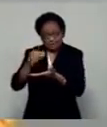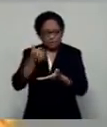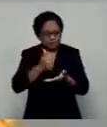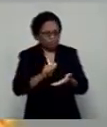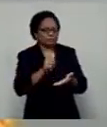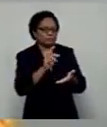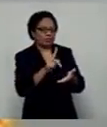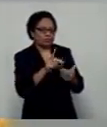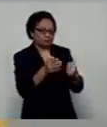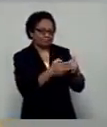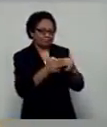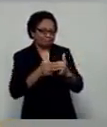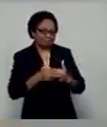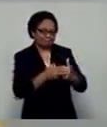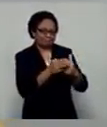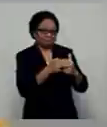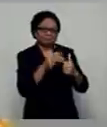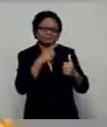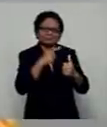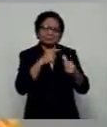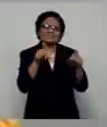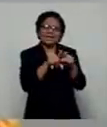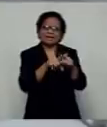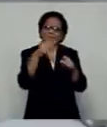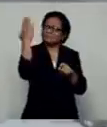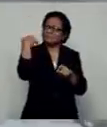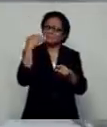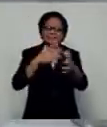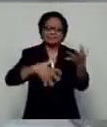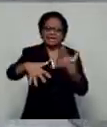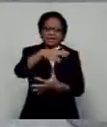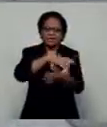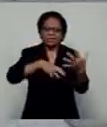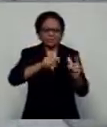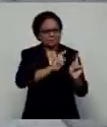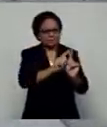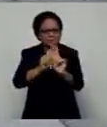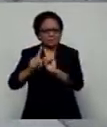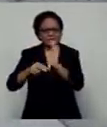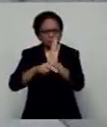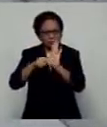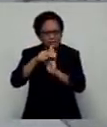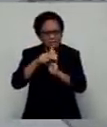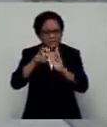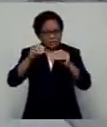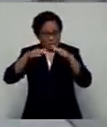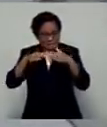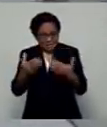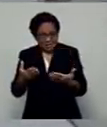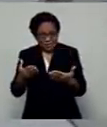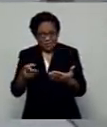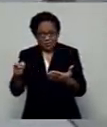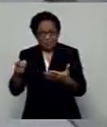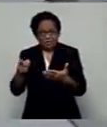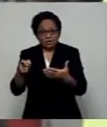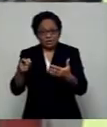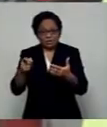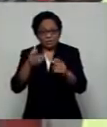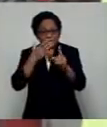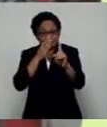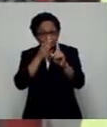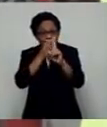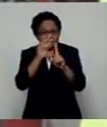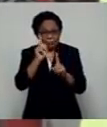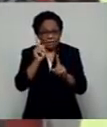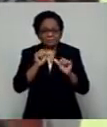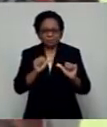hit with the cyclones that we've had in the past. With the objective to protect local employment across all sectors, the Fiji Commerce